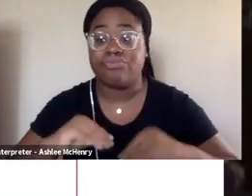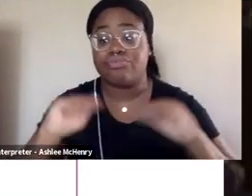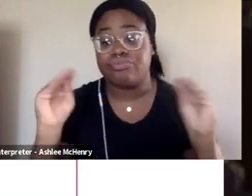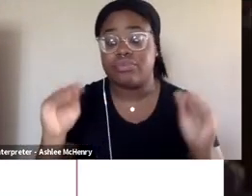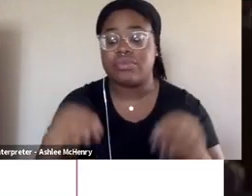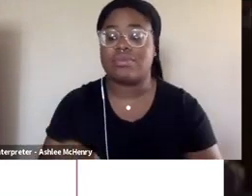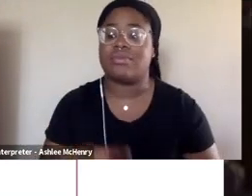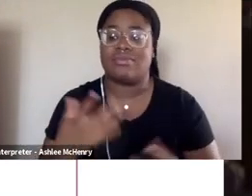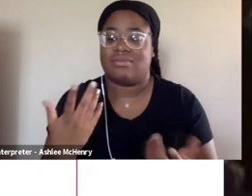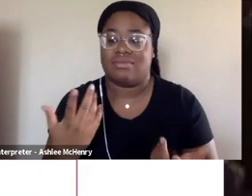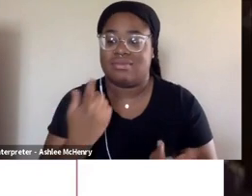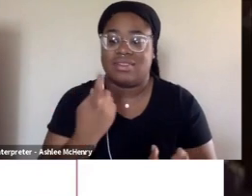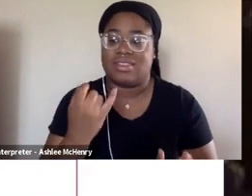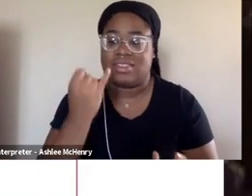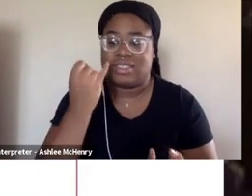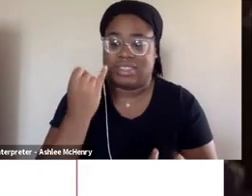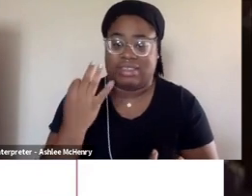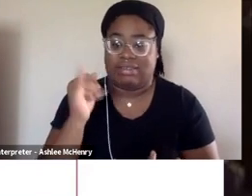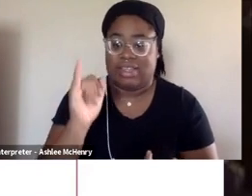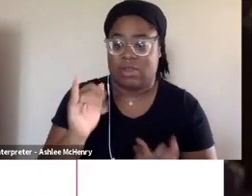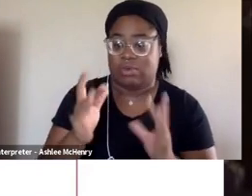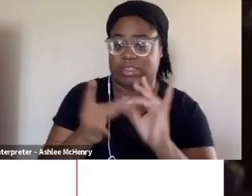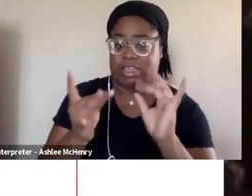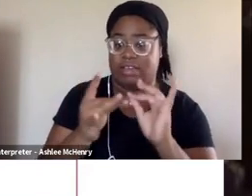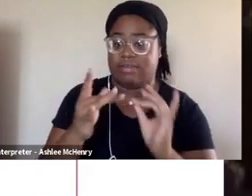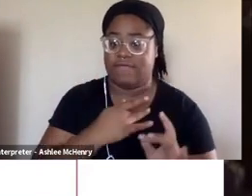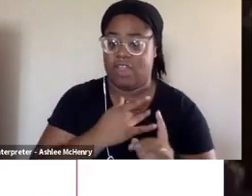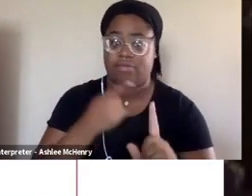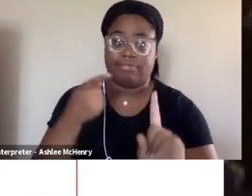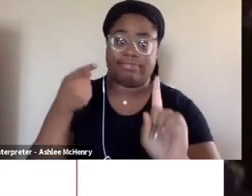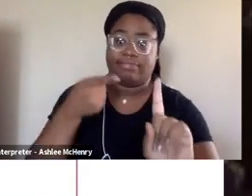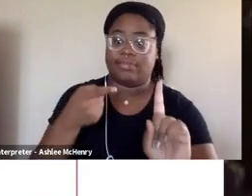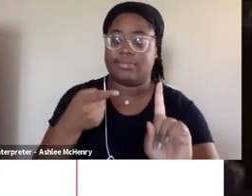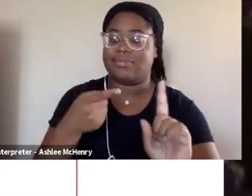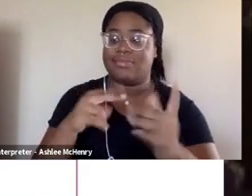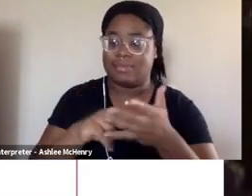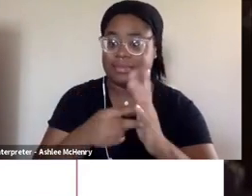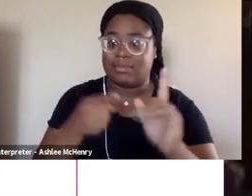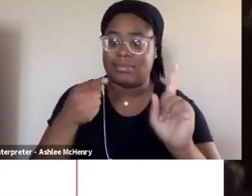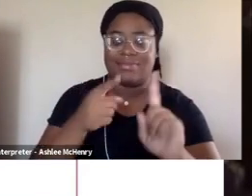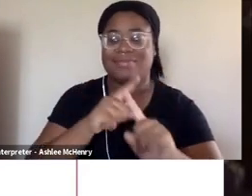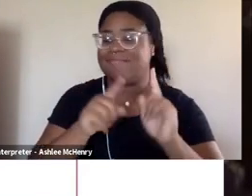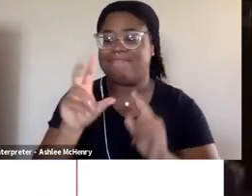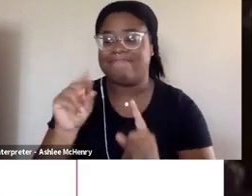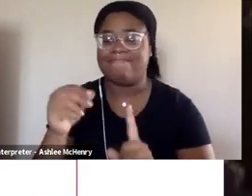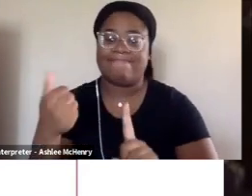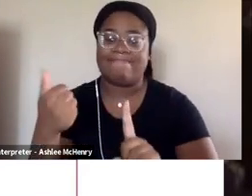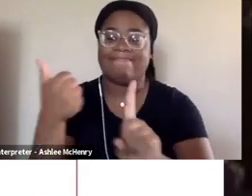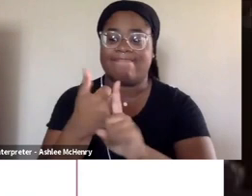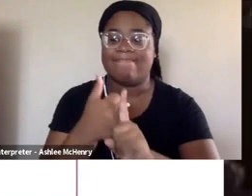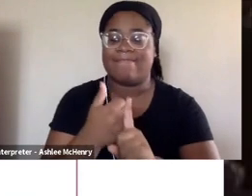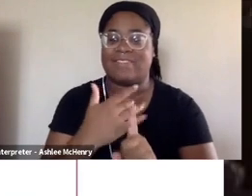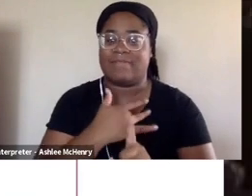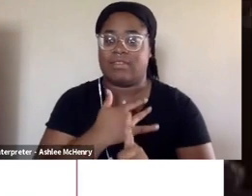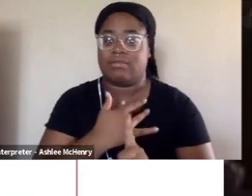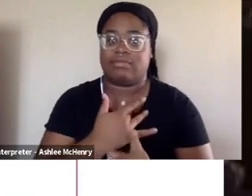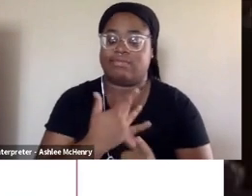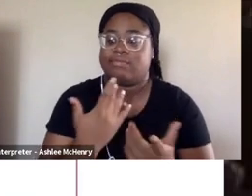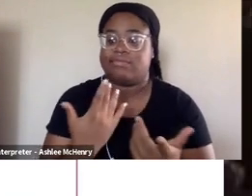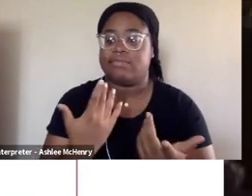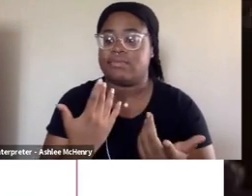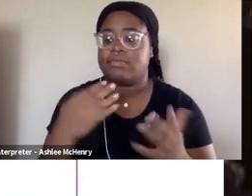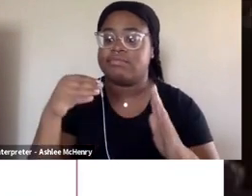Because even though those comments might be well intentioned, they can have the effect of discouraging boys from